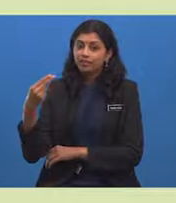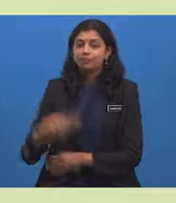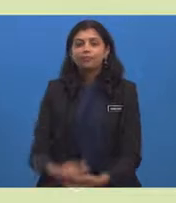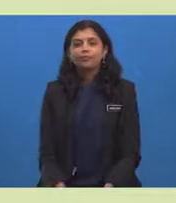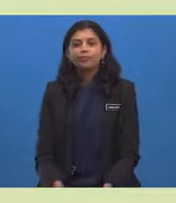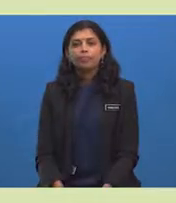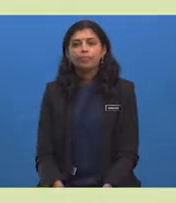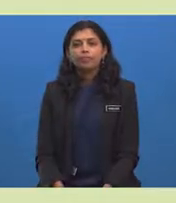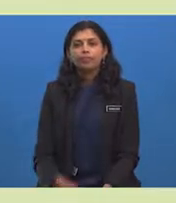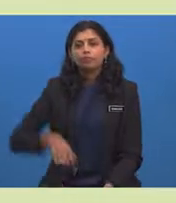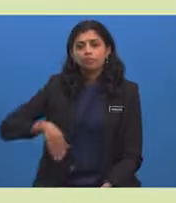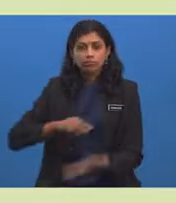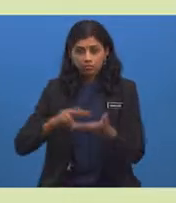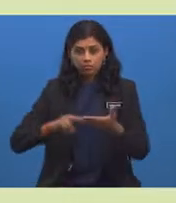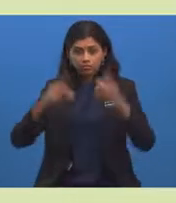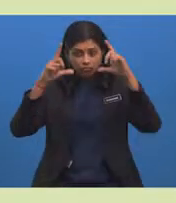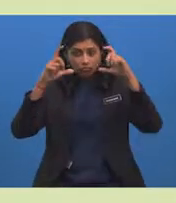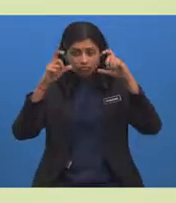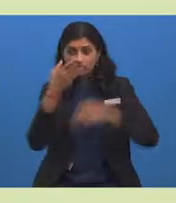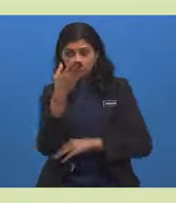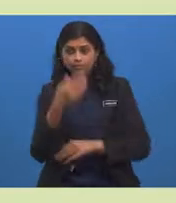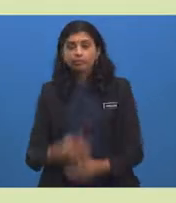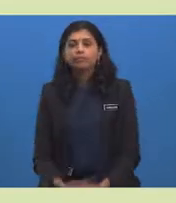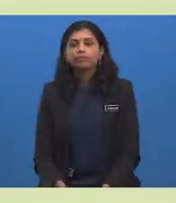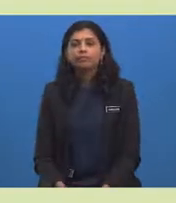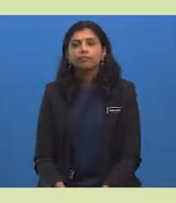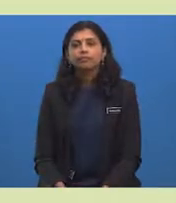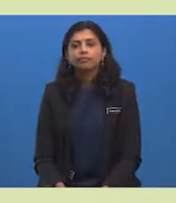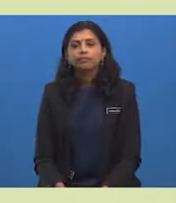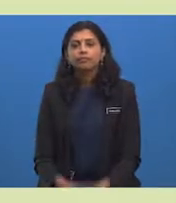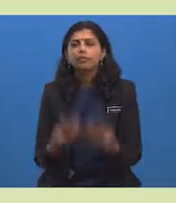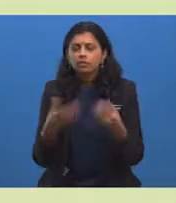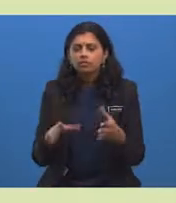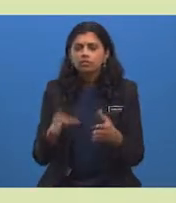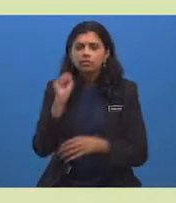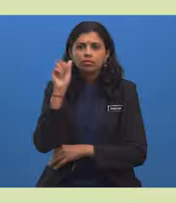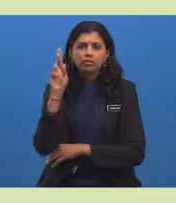Has Sarah Sarah included all the information she is supposed to write?